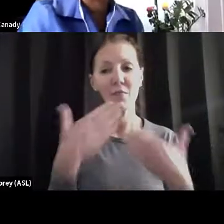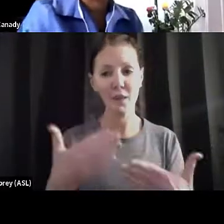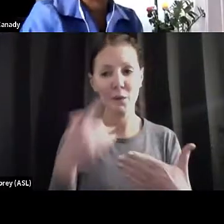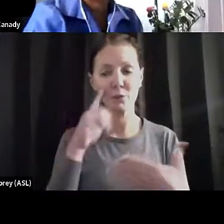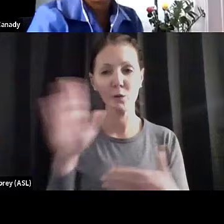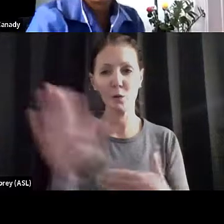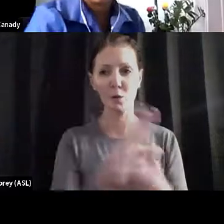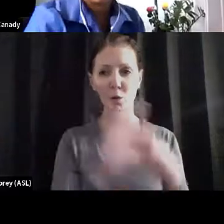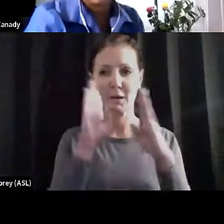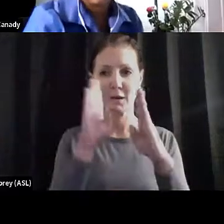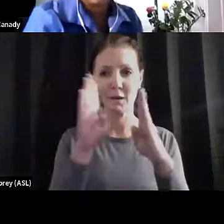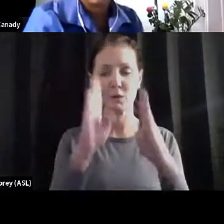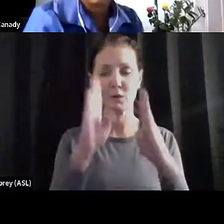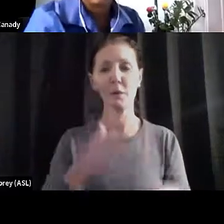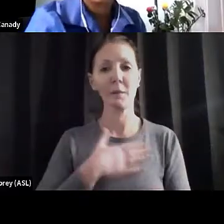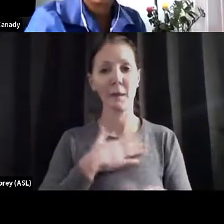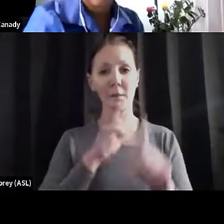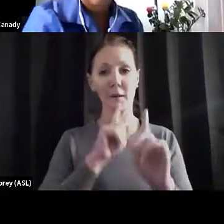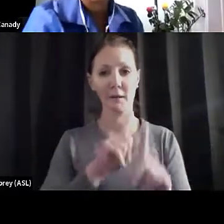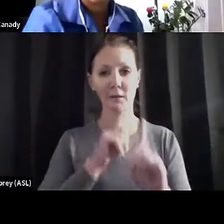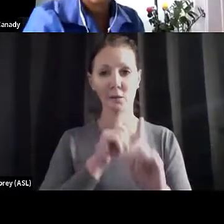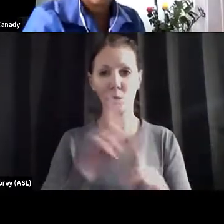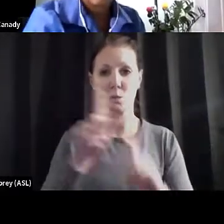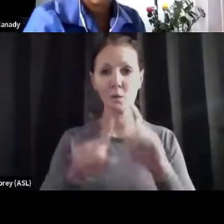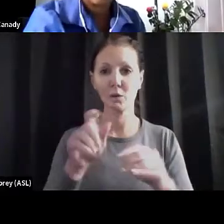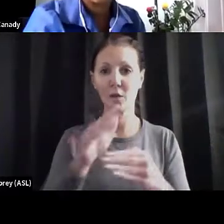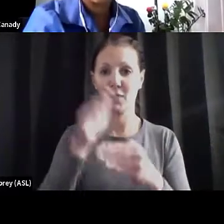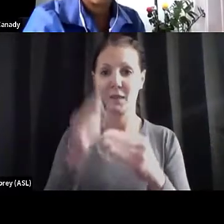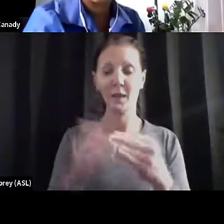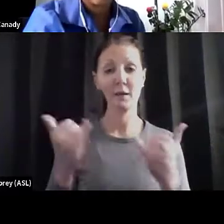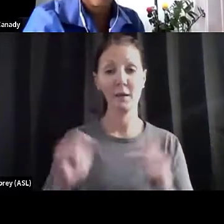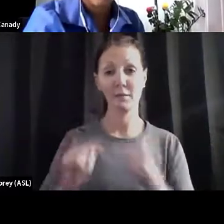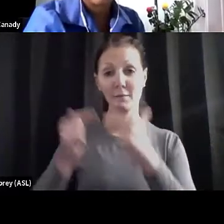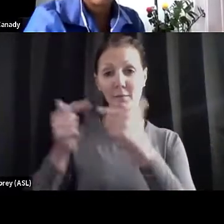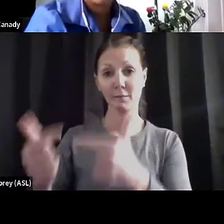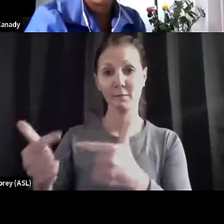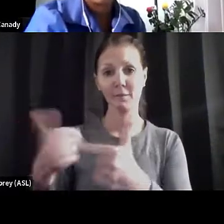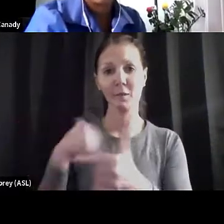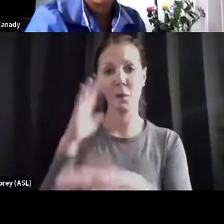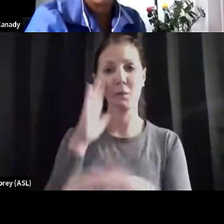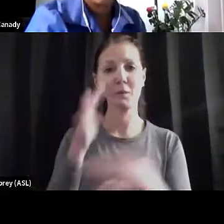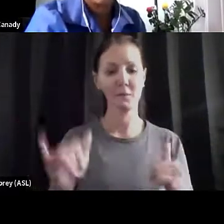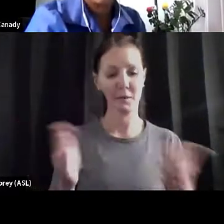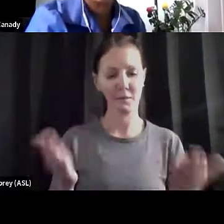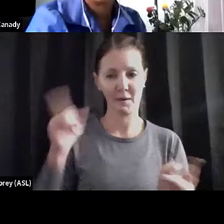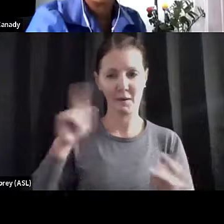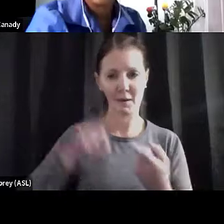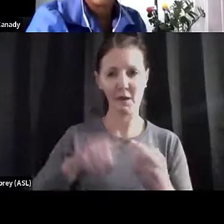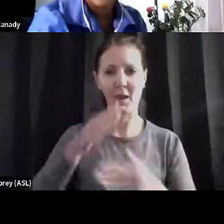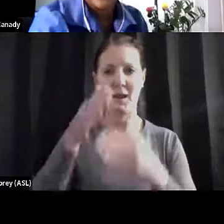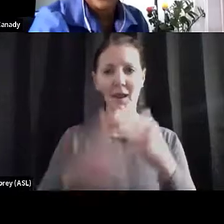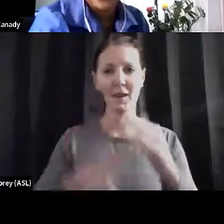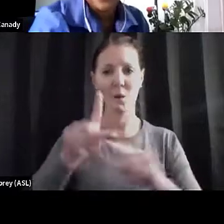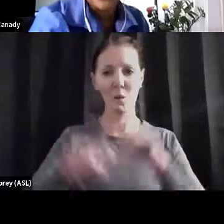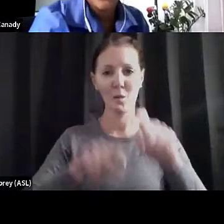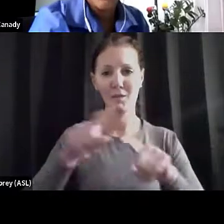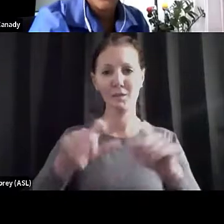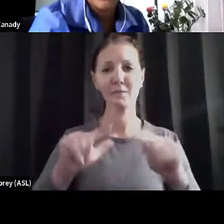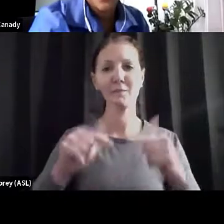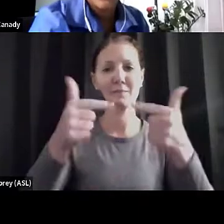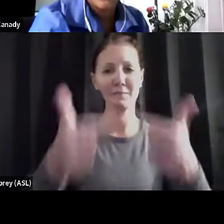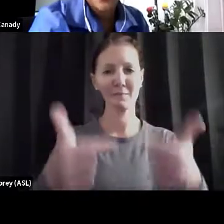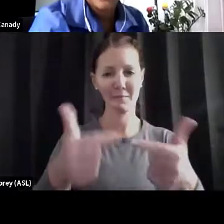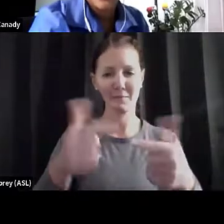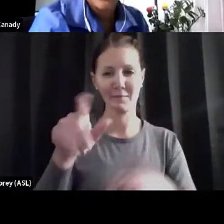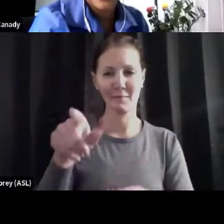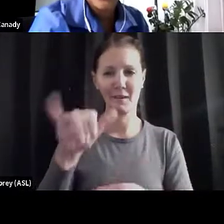I'm happy to answer questions at the end. think we're going to move on to the other panelists, and I'll hang out here for the question. So thank you, Ingrid, and back to you. Thank you